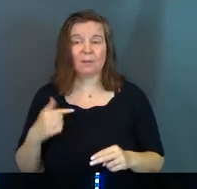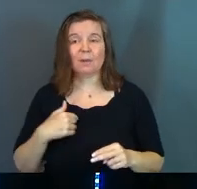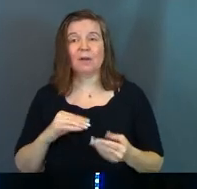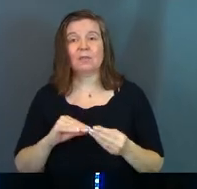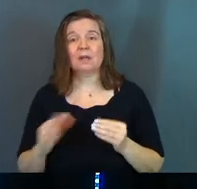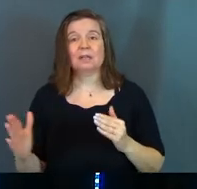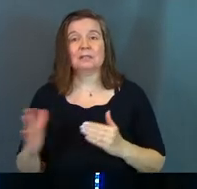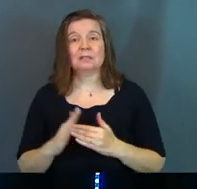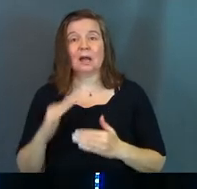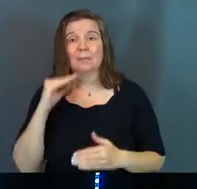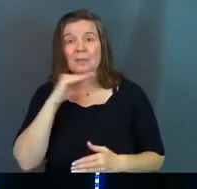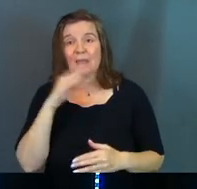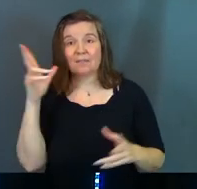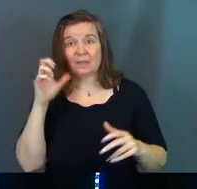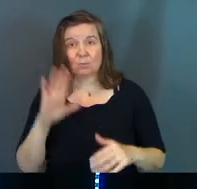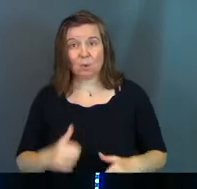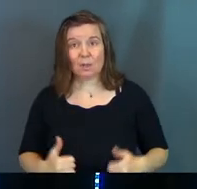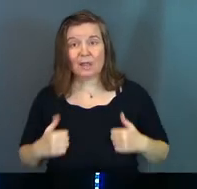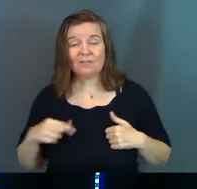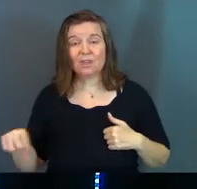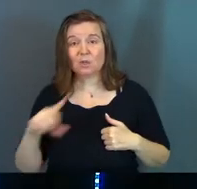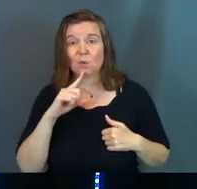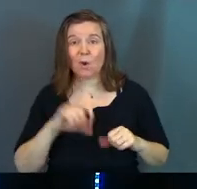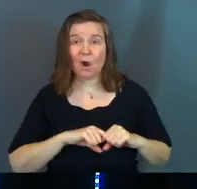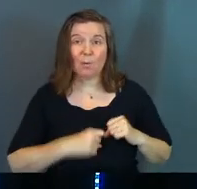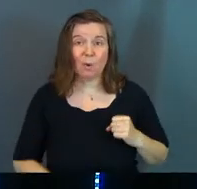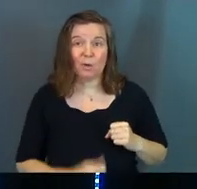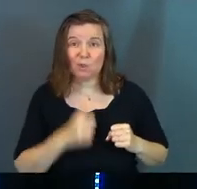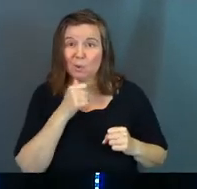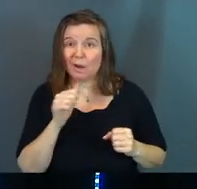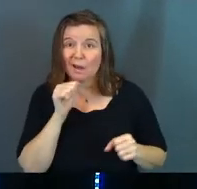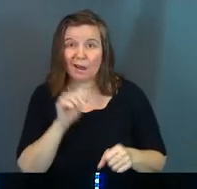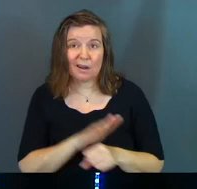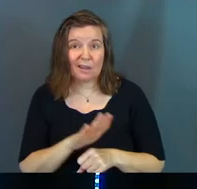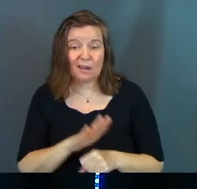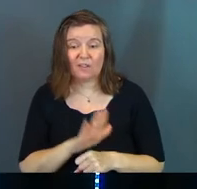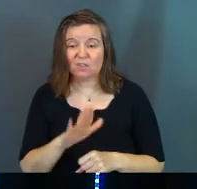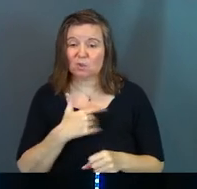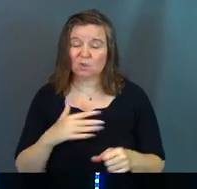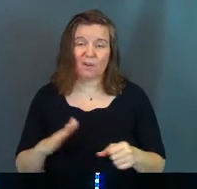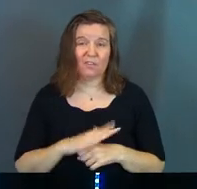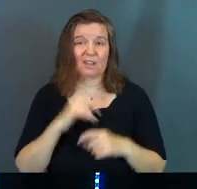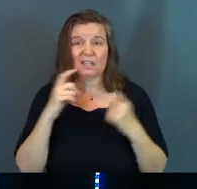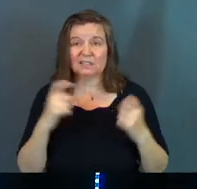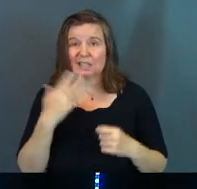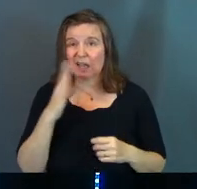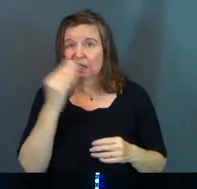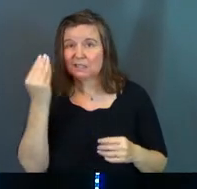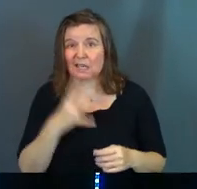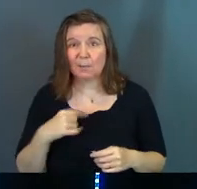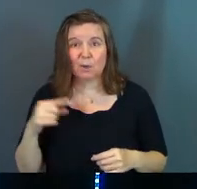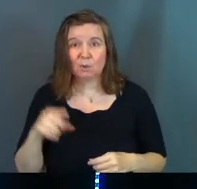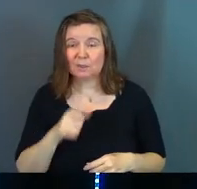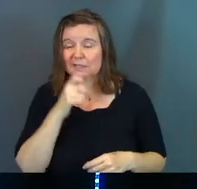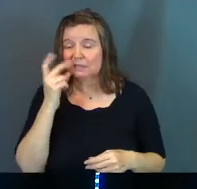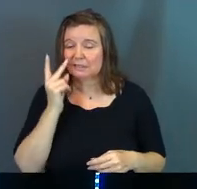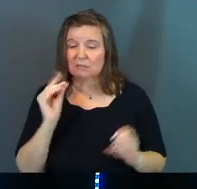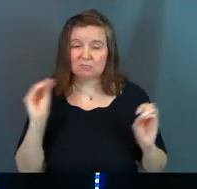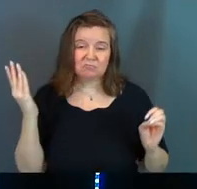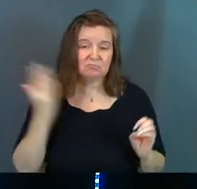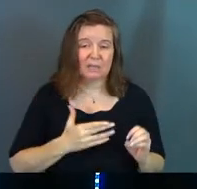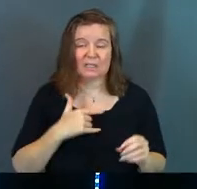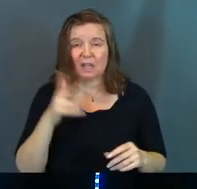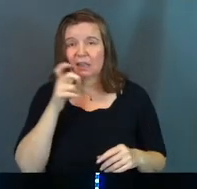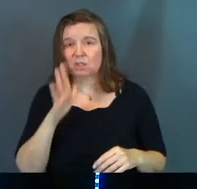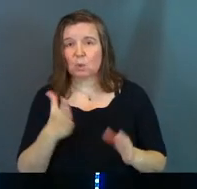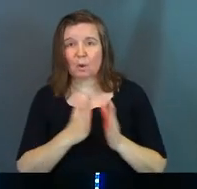But the number one lie of the enemy in your life is that you are broken and you are not enough. And you're so full of sin. God doesn't care about you. He doesn't see you. And